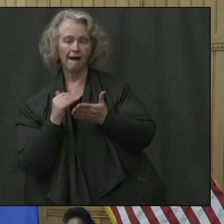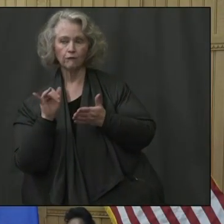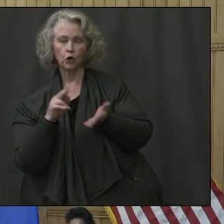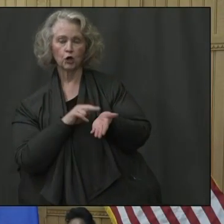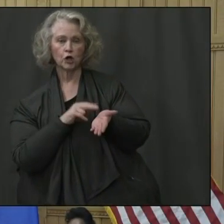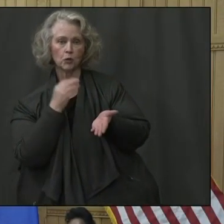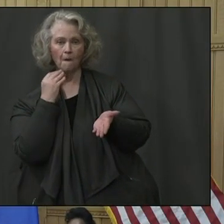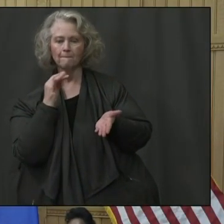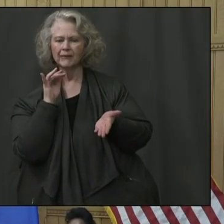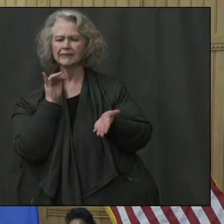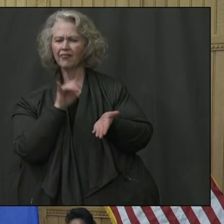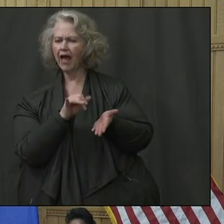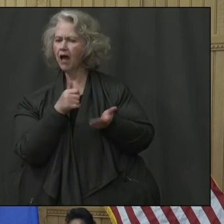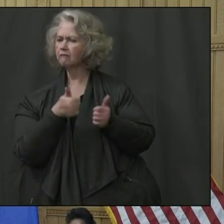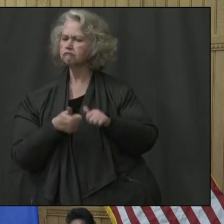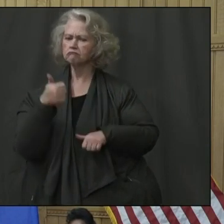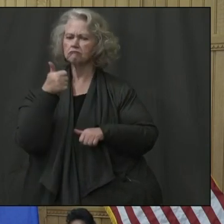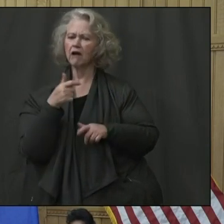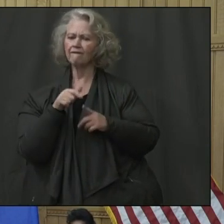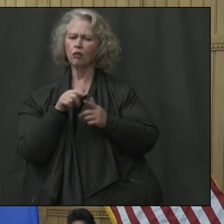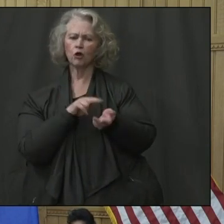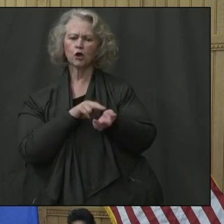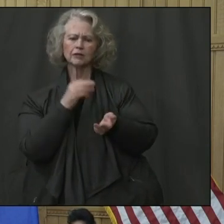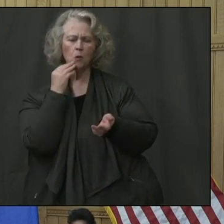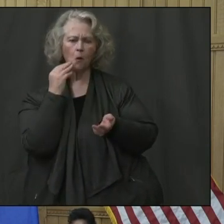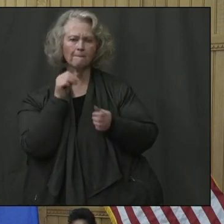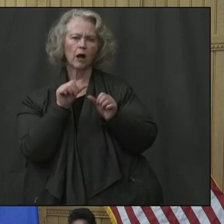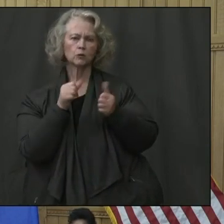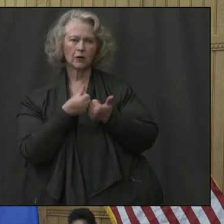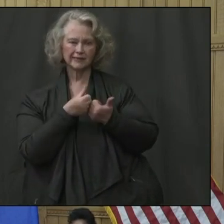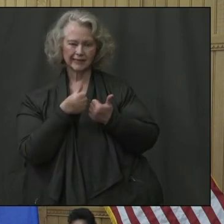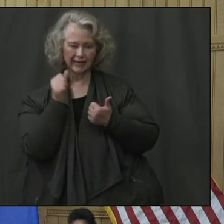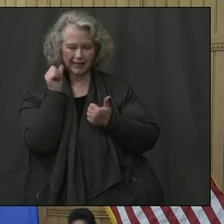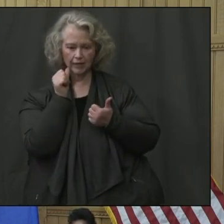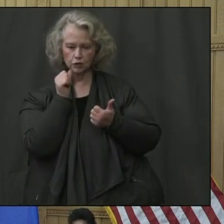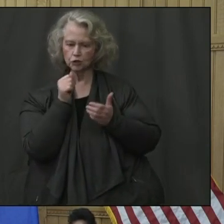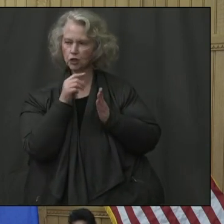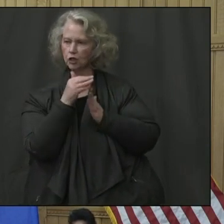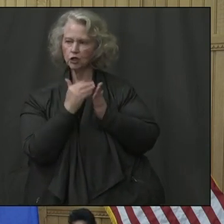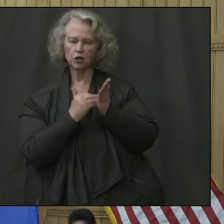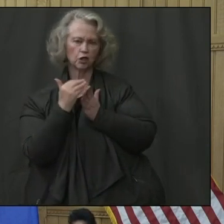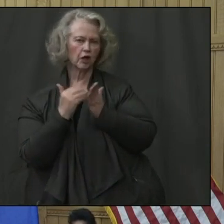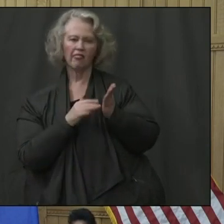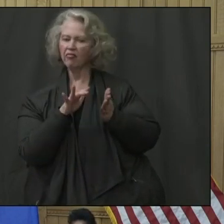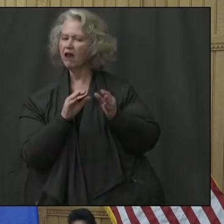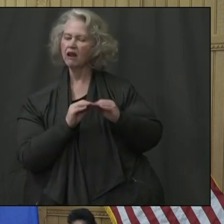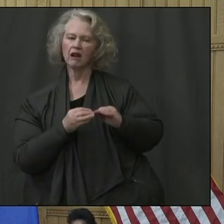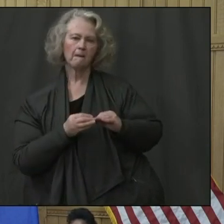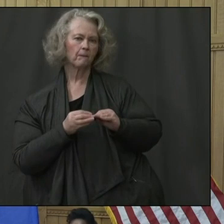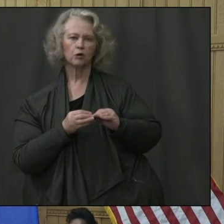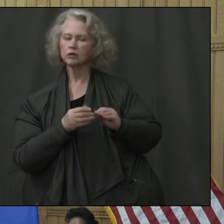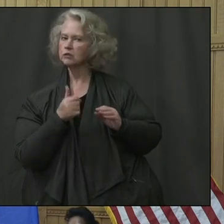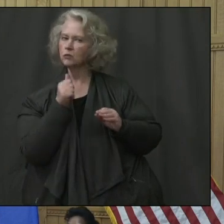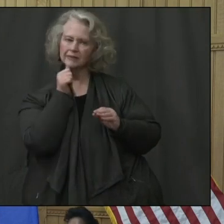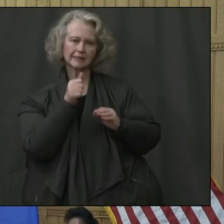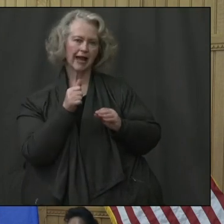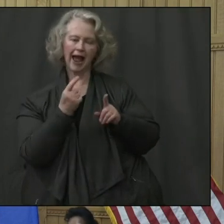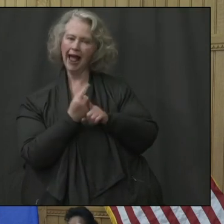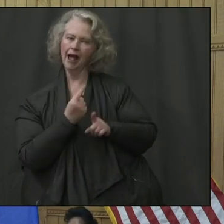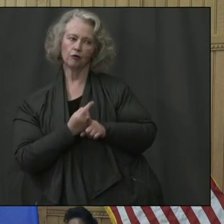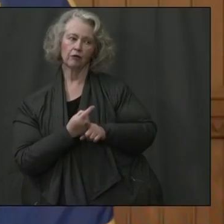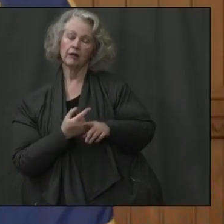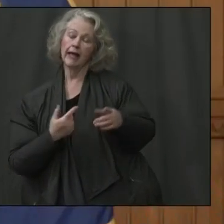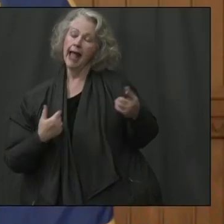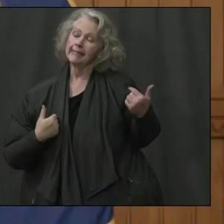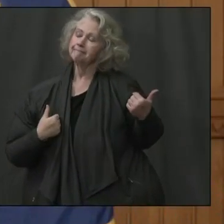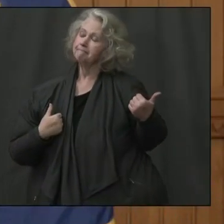association said that the nursing homes identified yesterday in the press release were not accurate. I can only tell you what